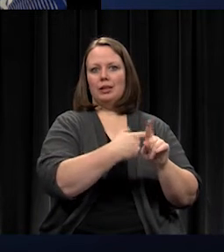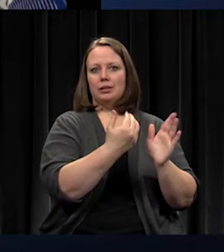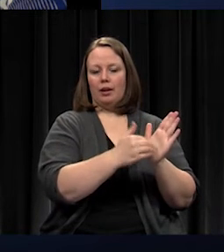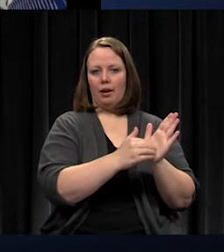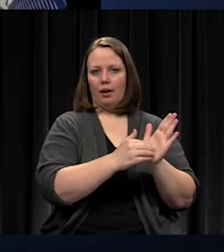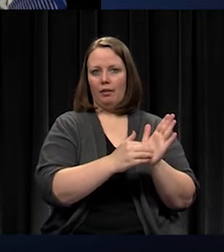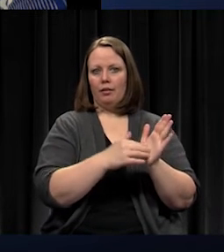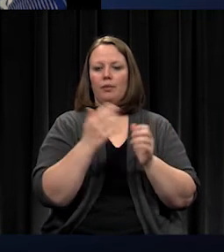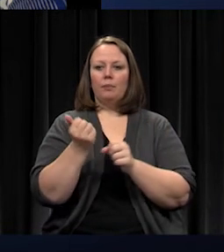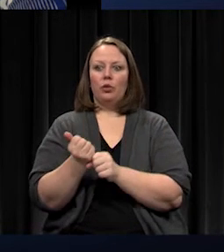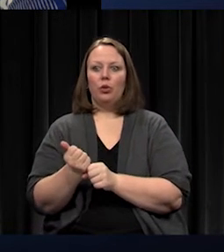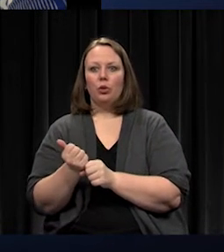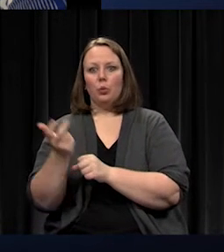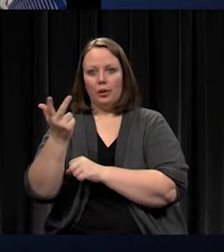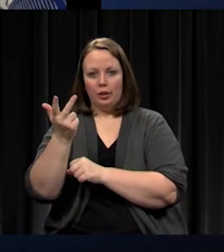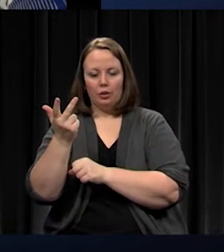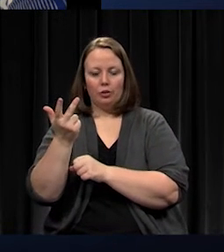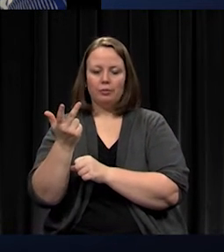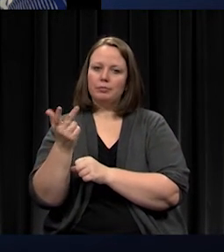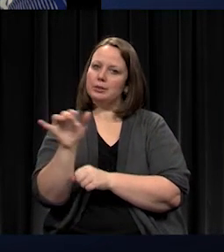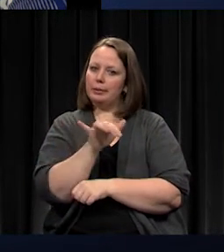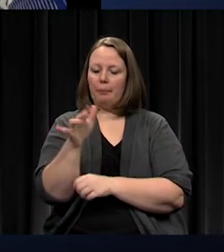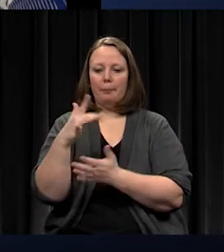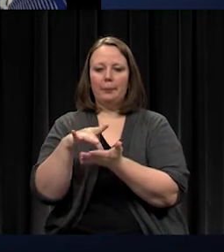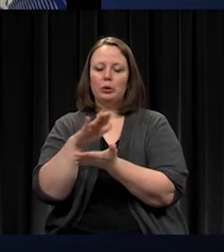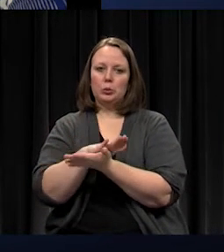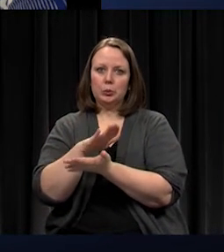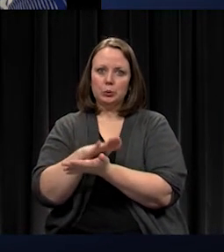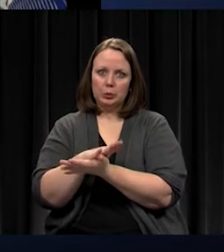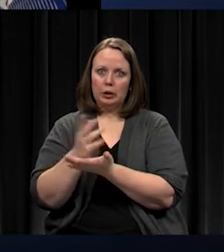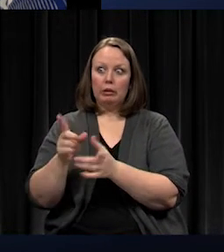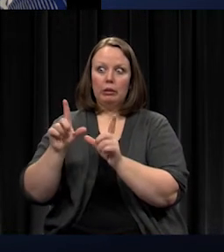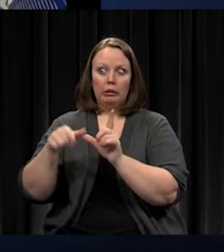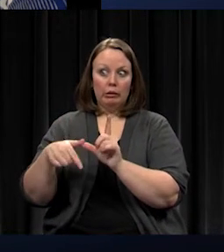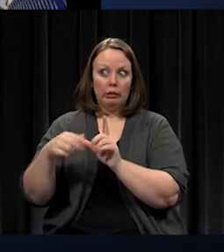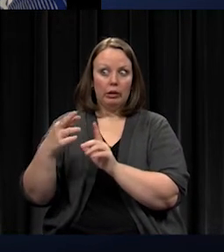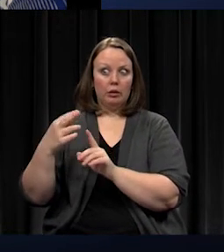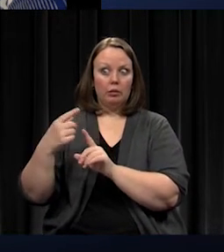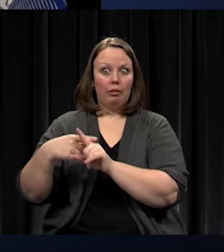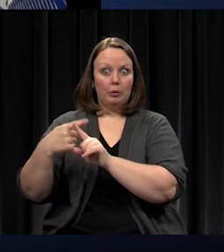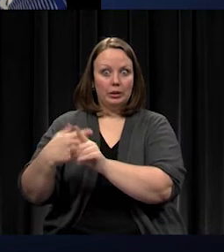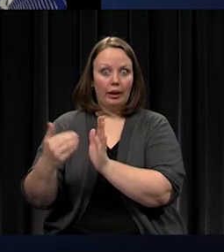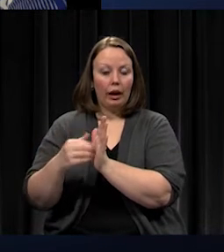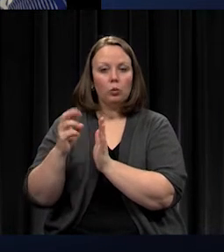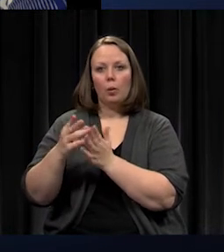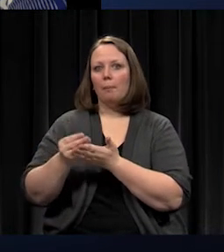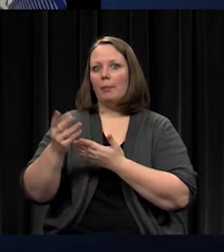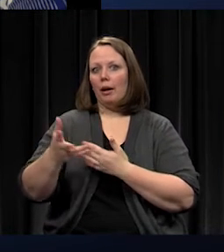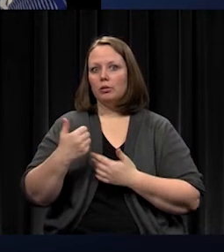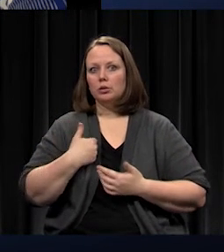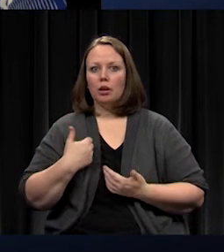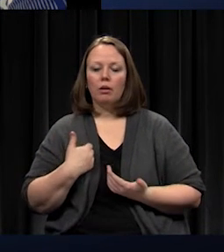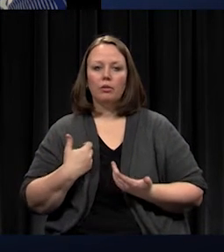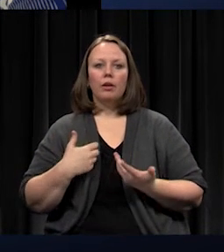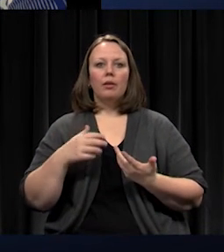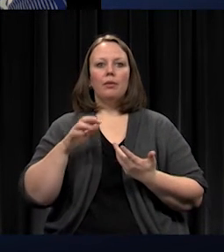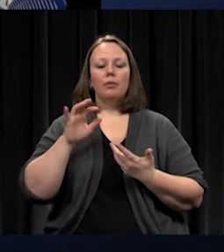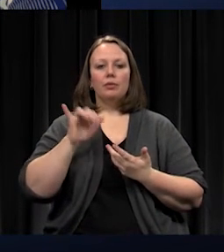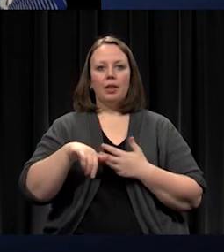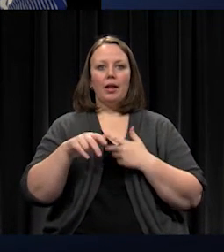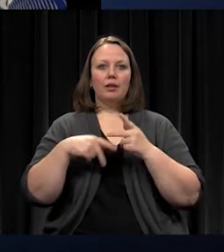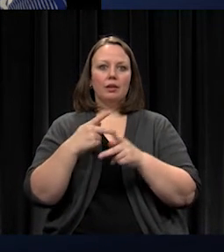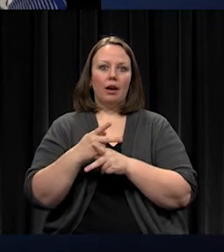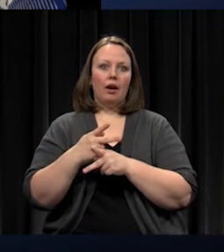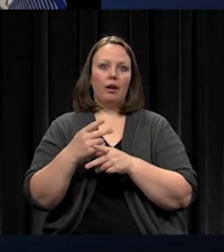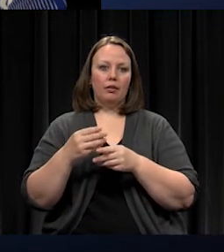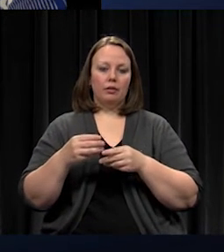we have to see how are we planning on the replacement cycle for that. That kind of deployment and collection of those units also